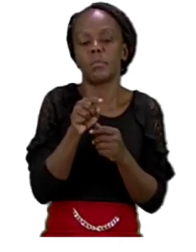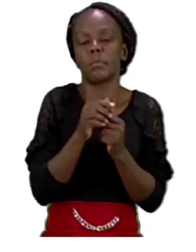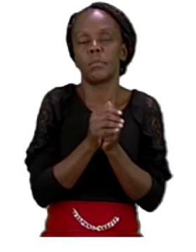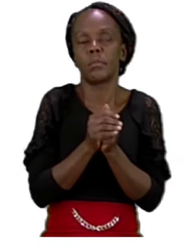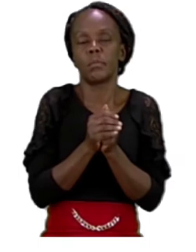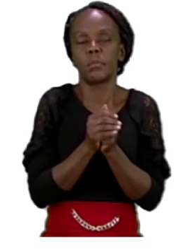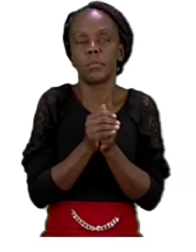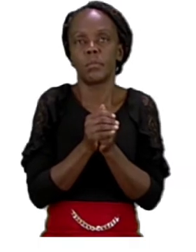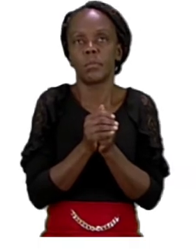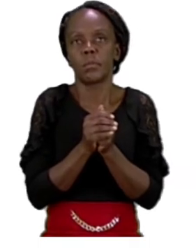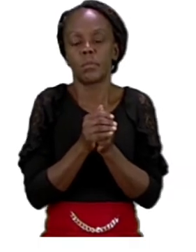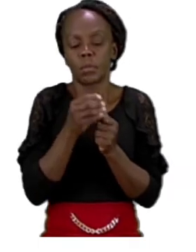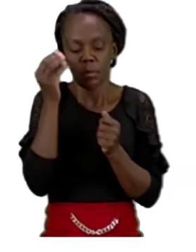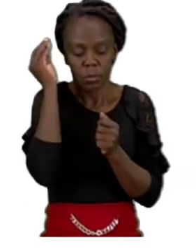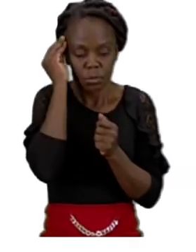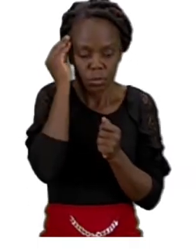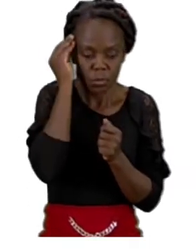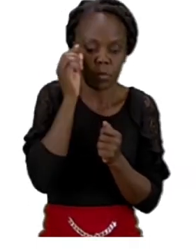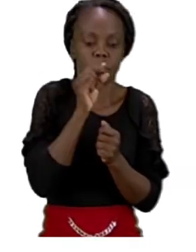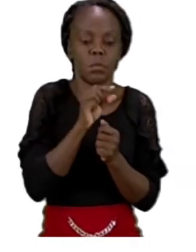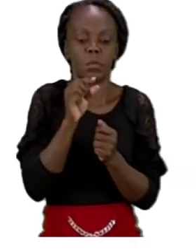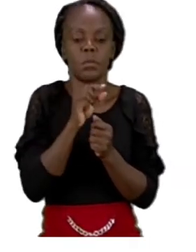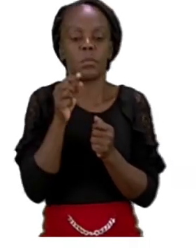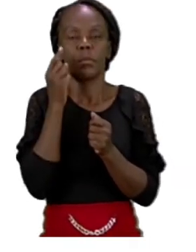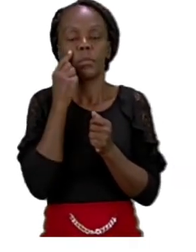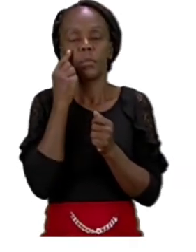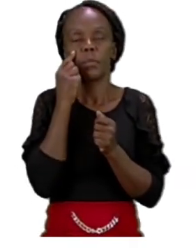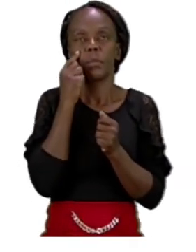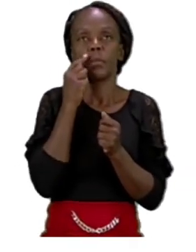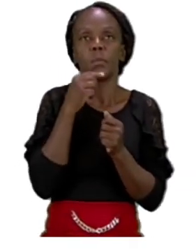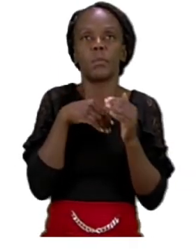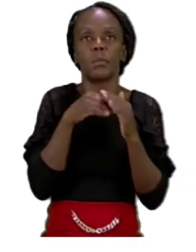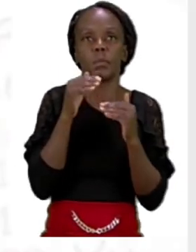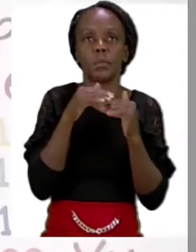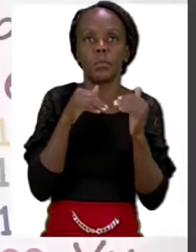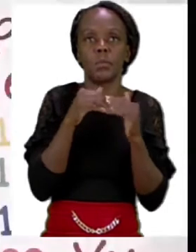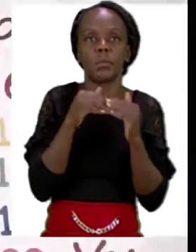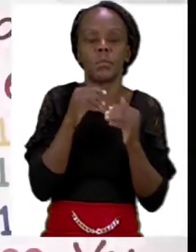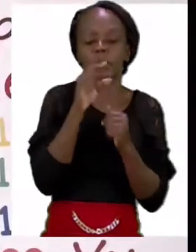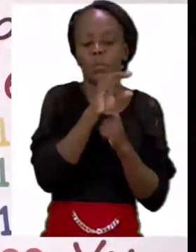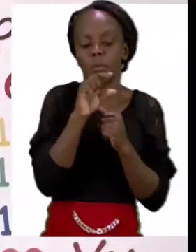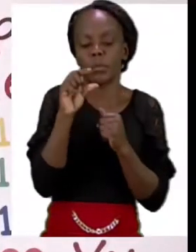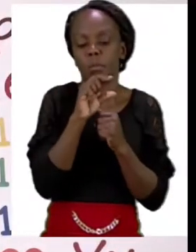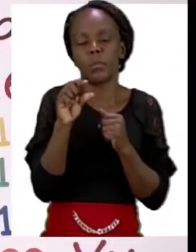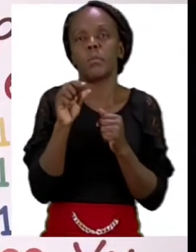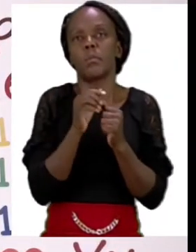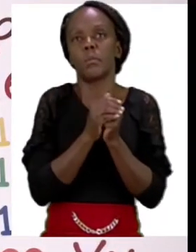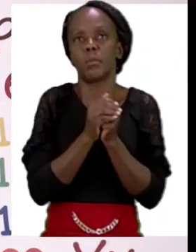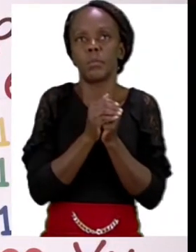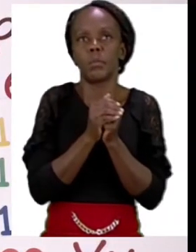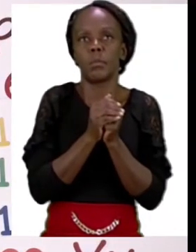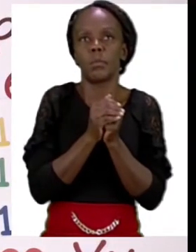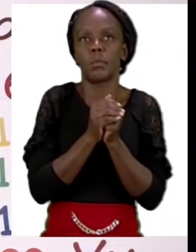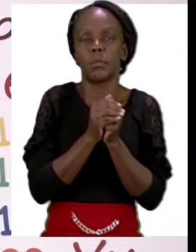build sentences. Now I have given some examples here on the board and I want you to try and make your